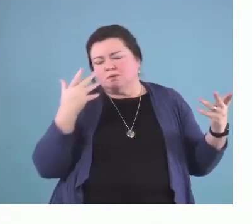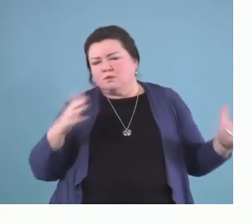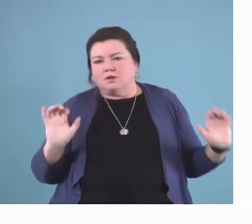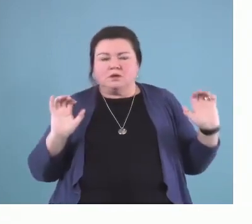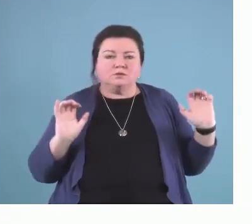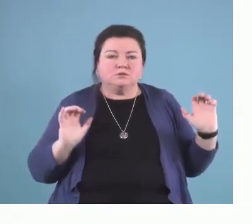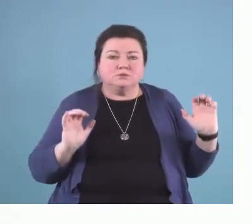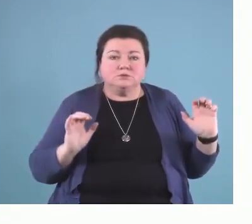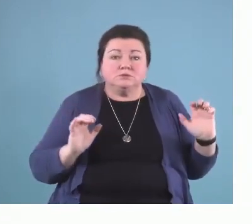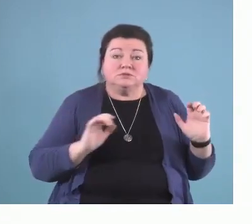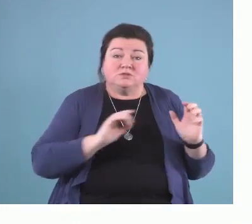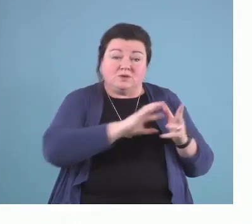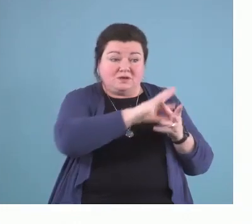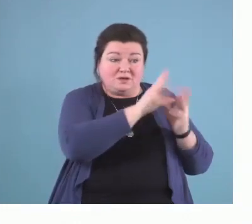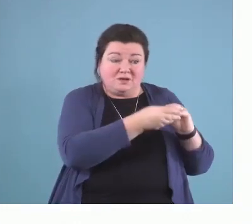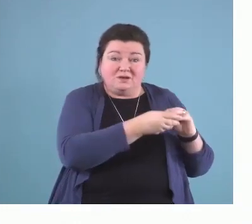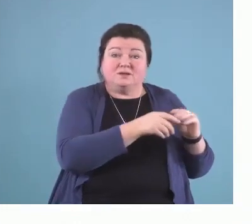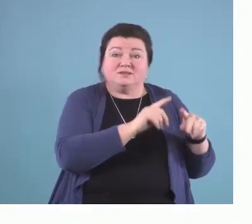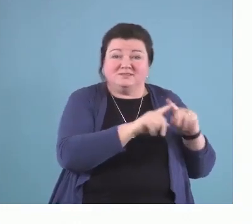assistive hearing device systems.